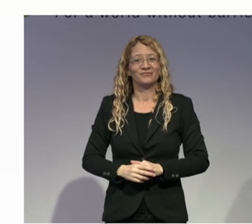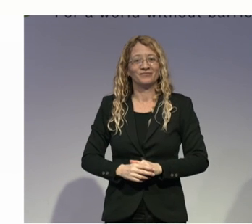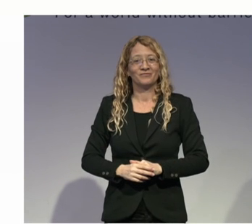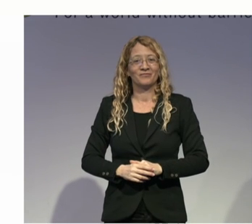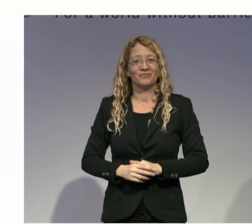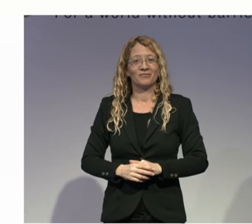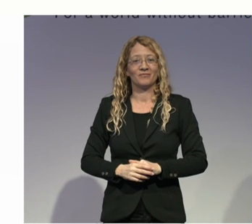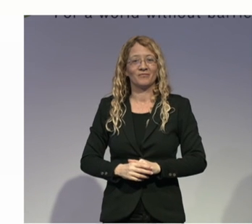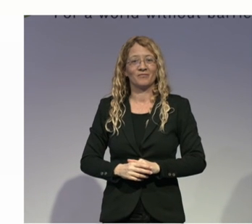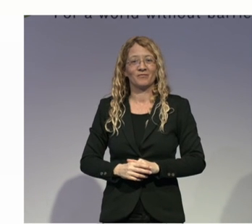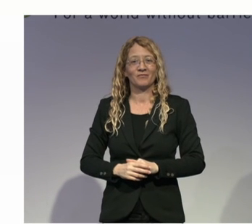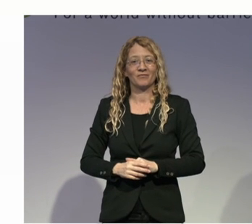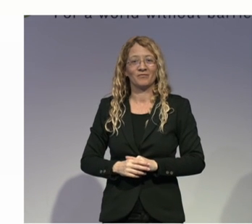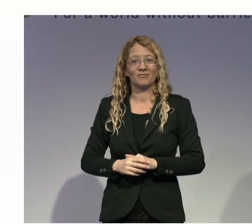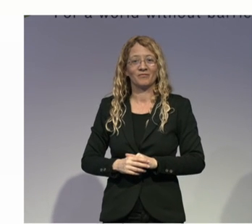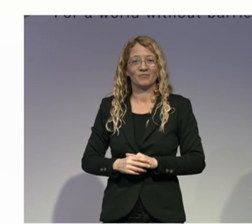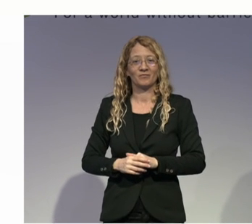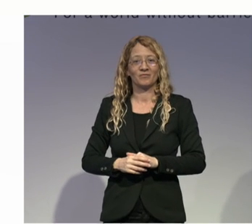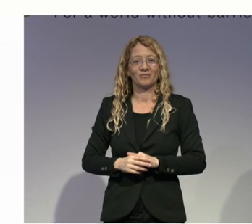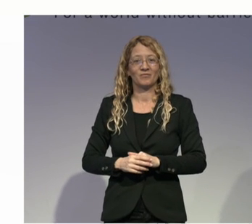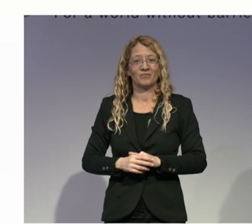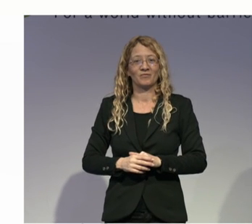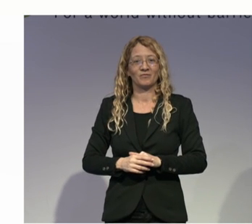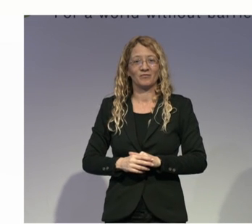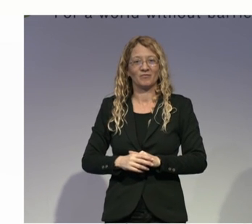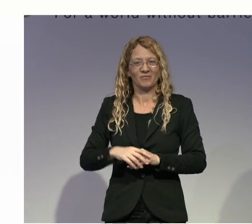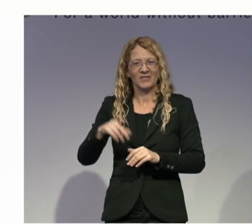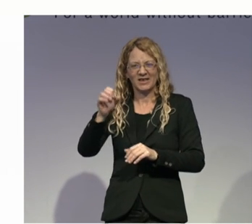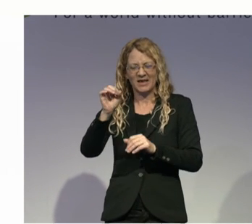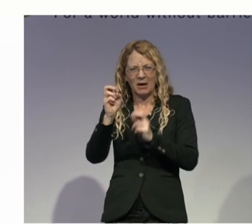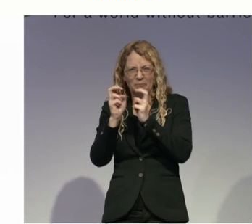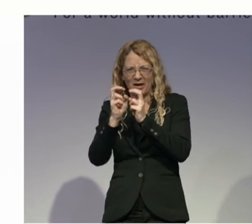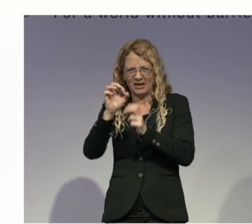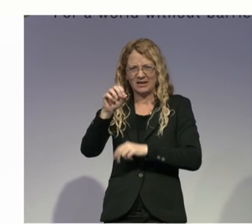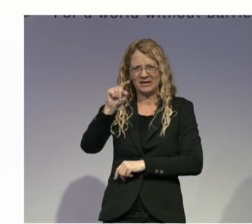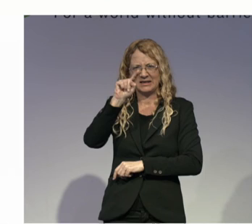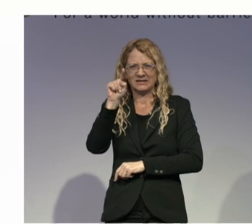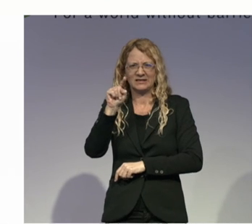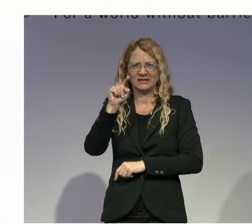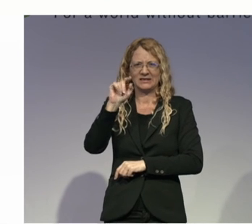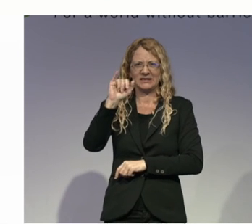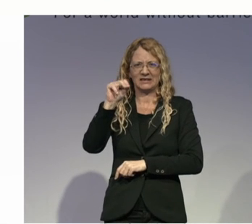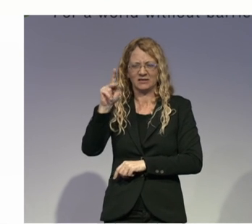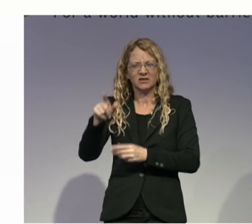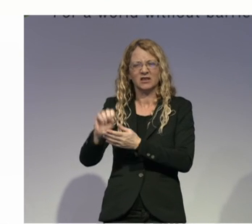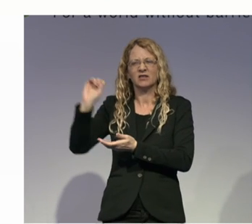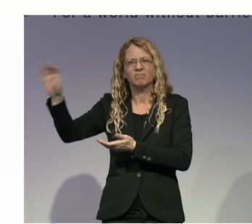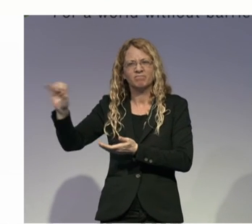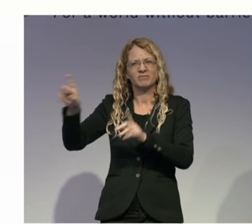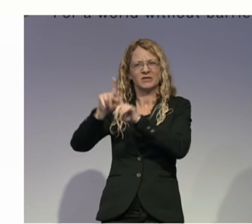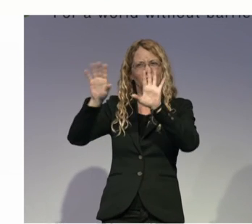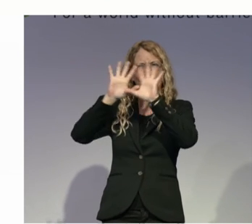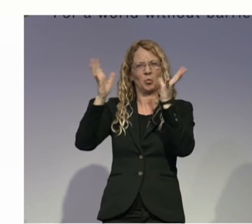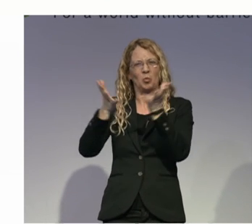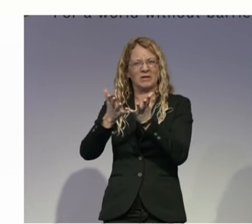we throw away by extending the life that we have on batteries. As you know, metals and such are not biodegradable.